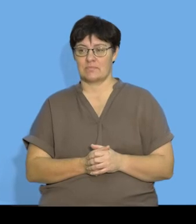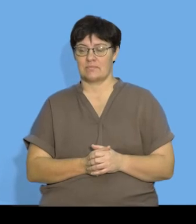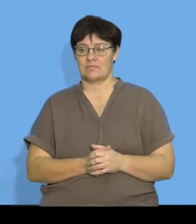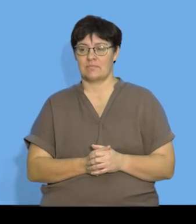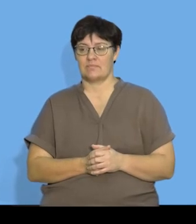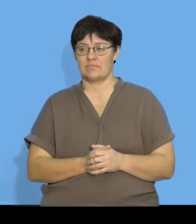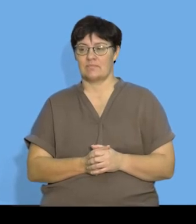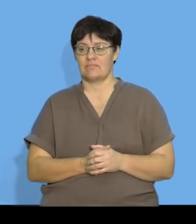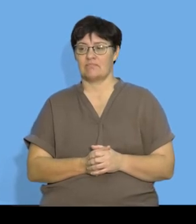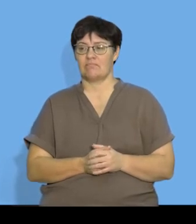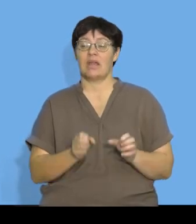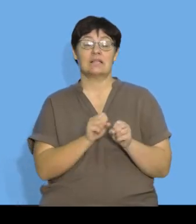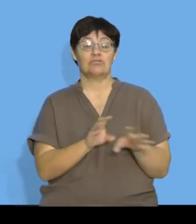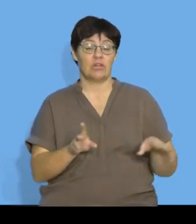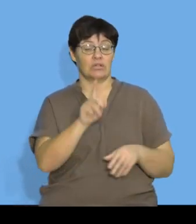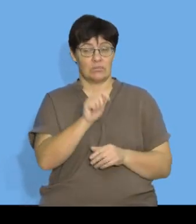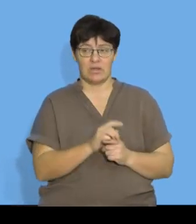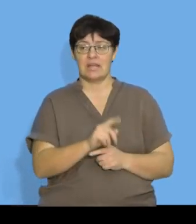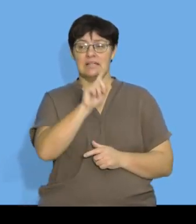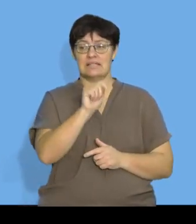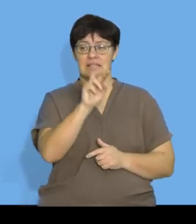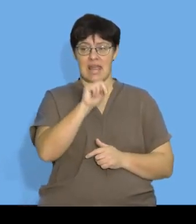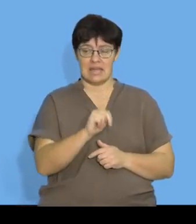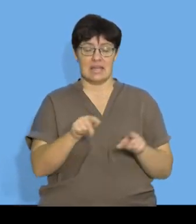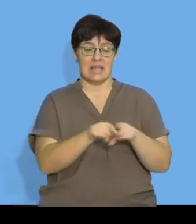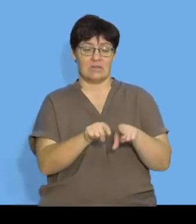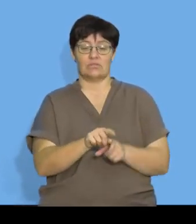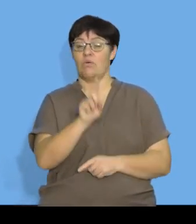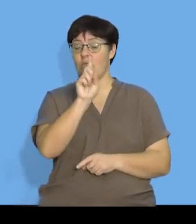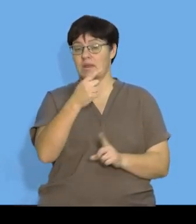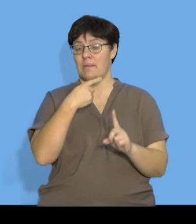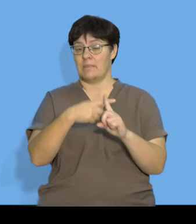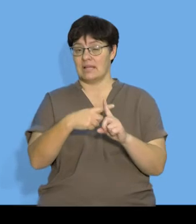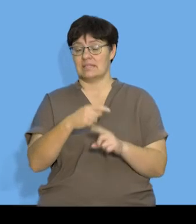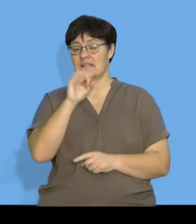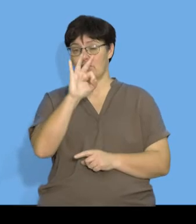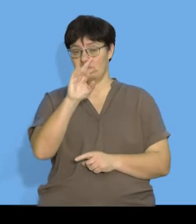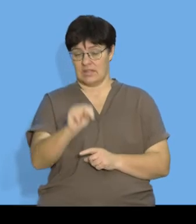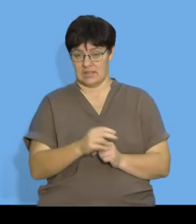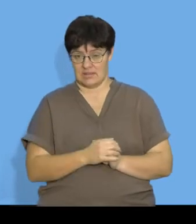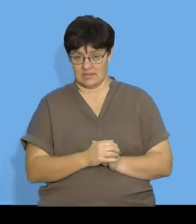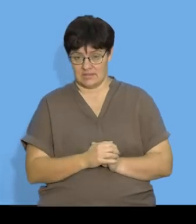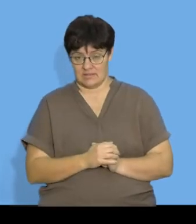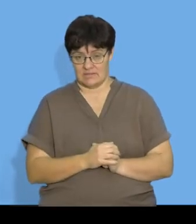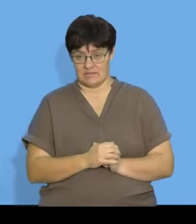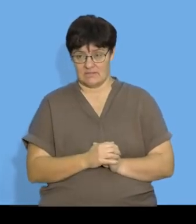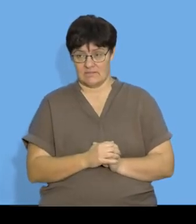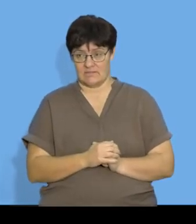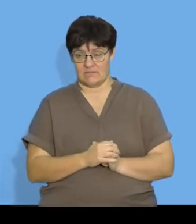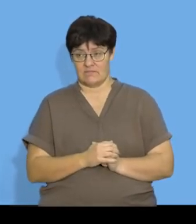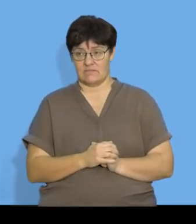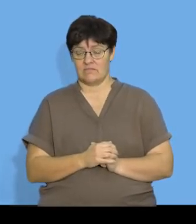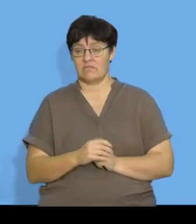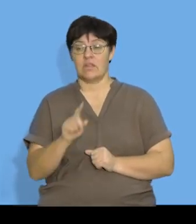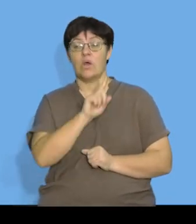the general term is T N is equal to 1 plus 3 N the